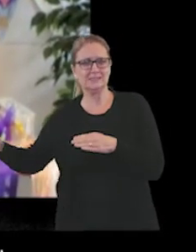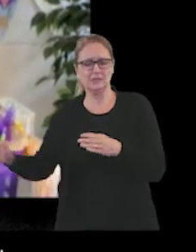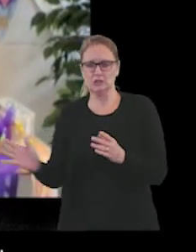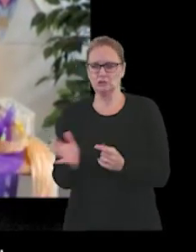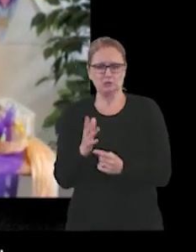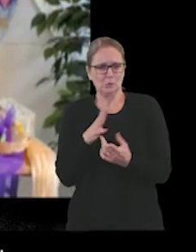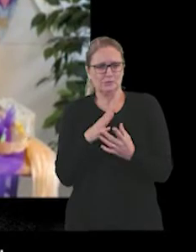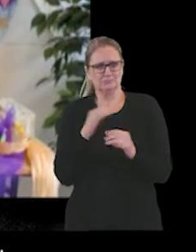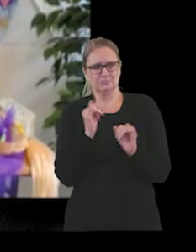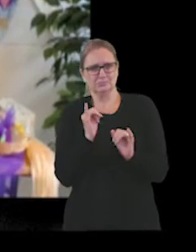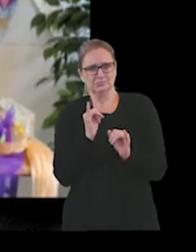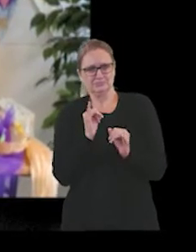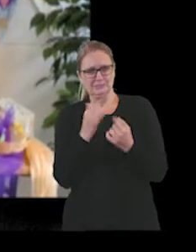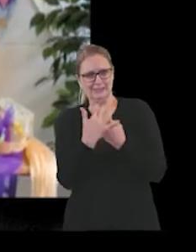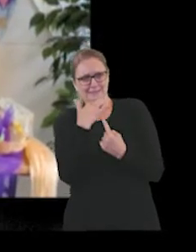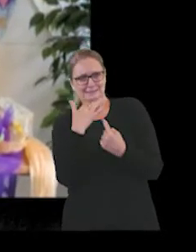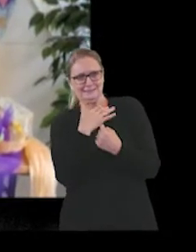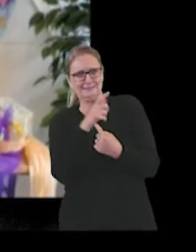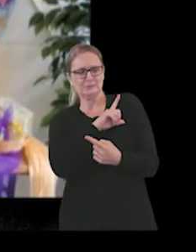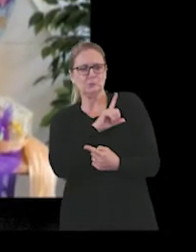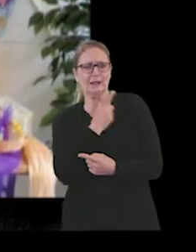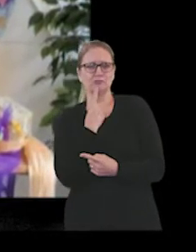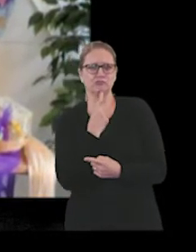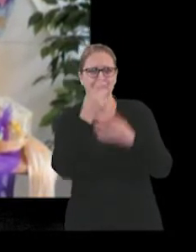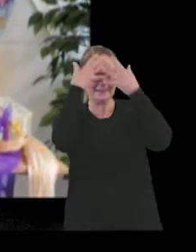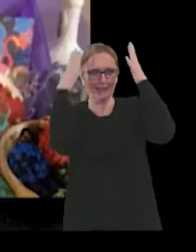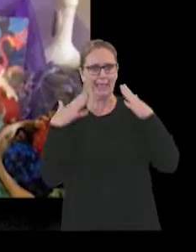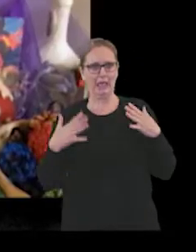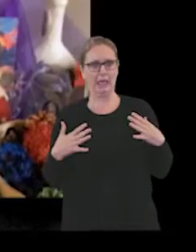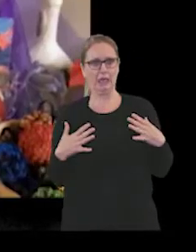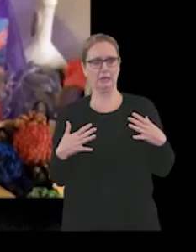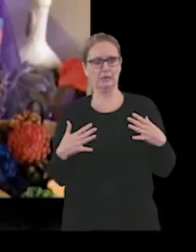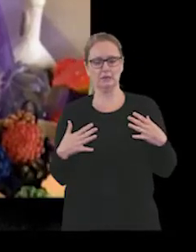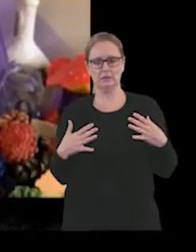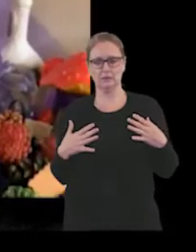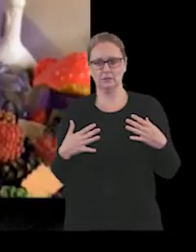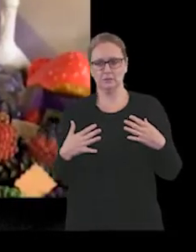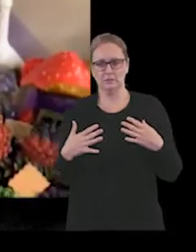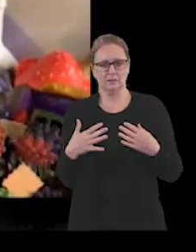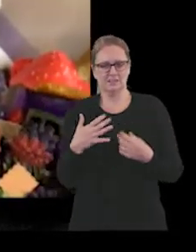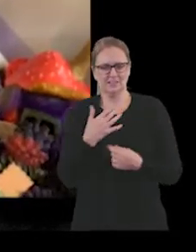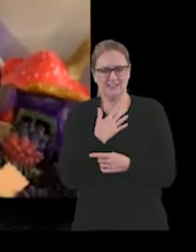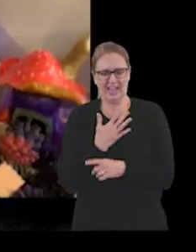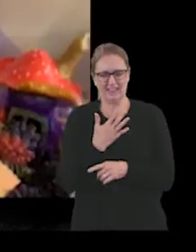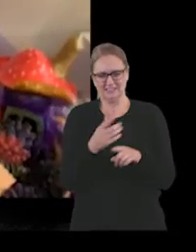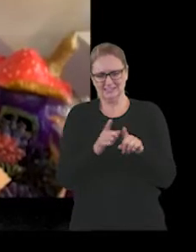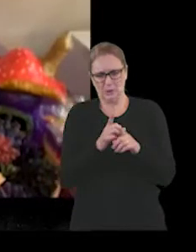teased because of her red hair and dyed it like it was an embarrassing accident.